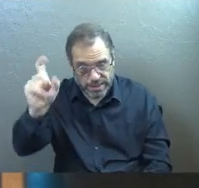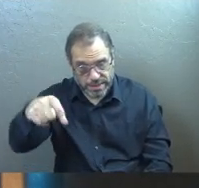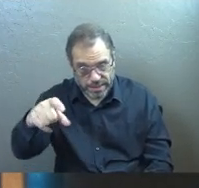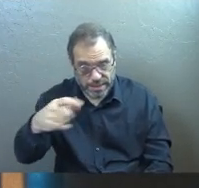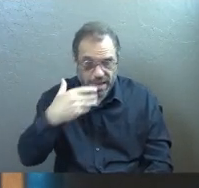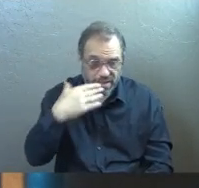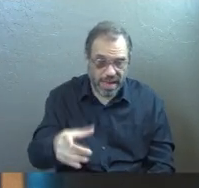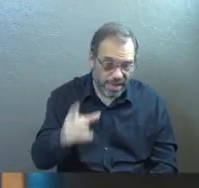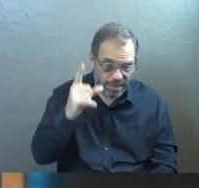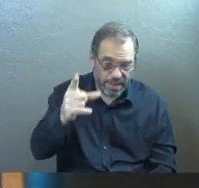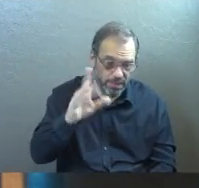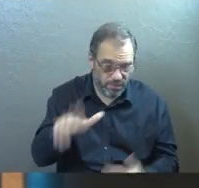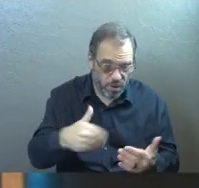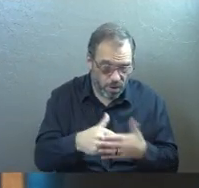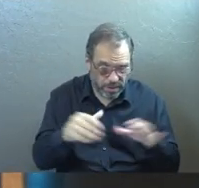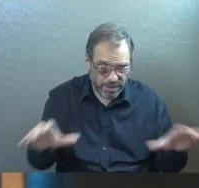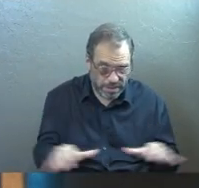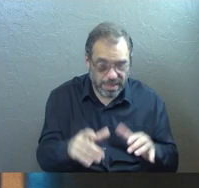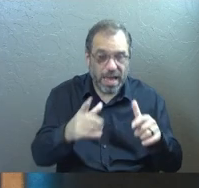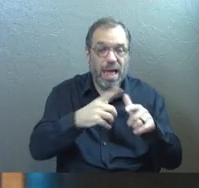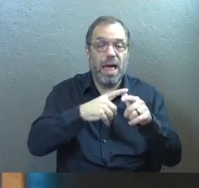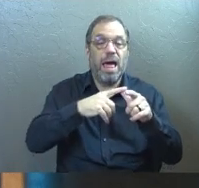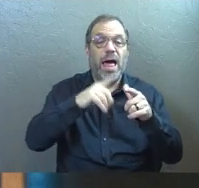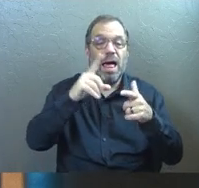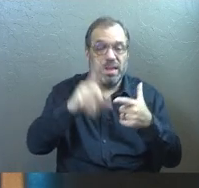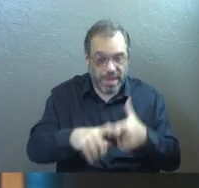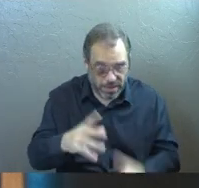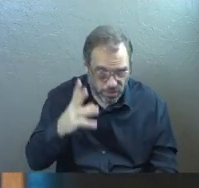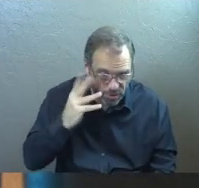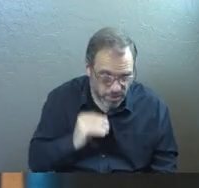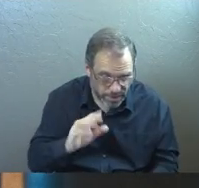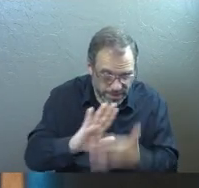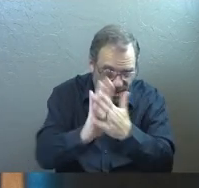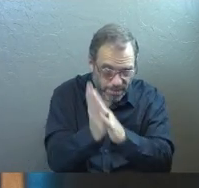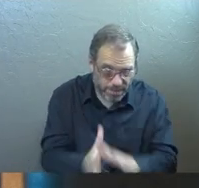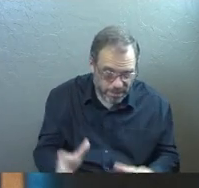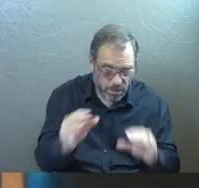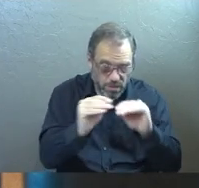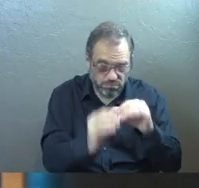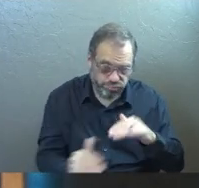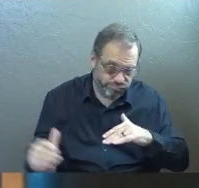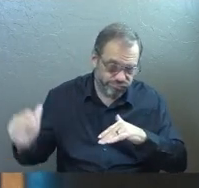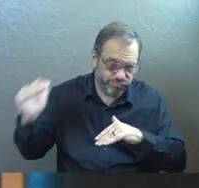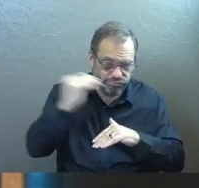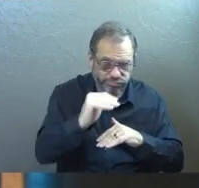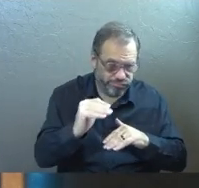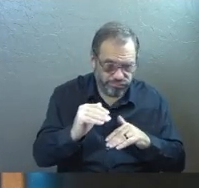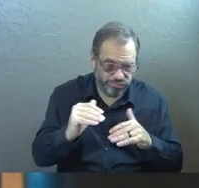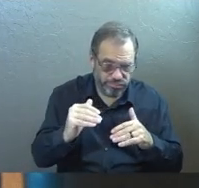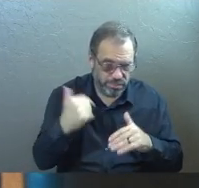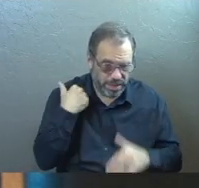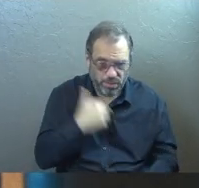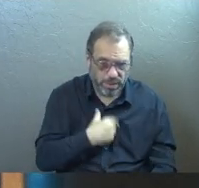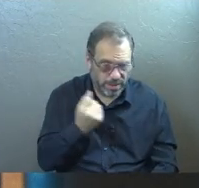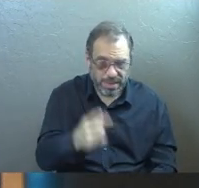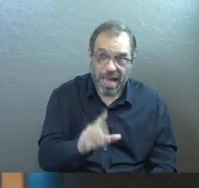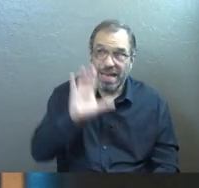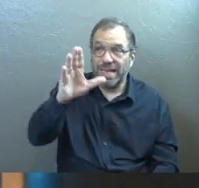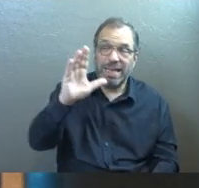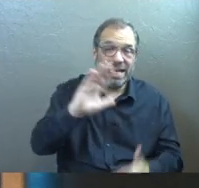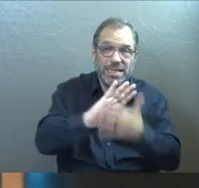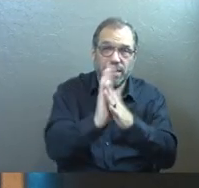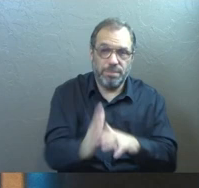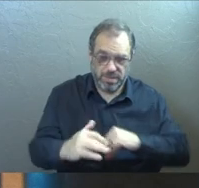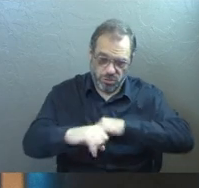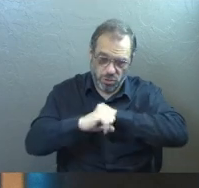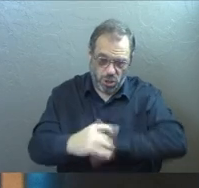need and thank him for all that he has done. Then you'll experience God's peace, which exceeds anything that we can understand. His peace